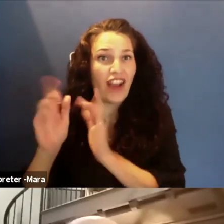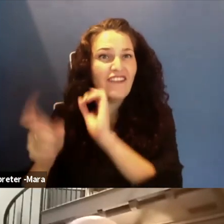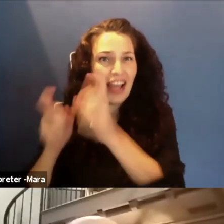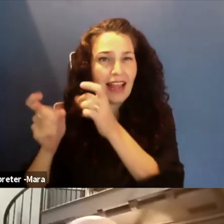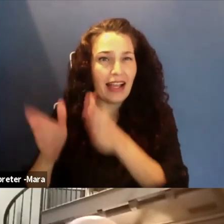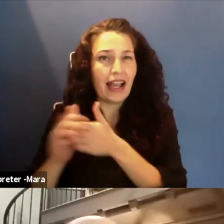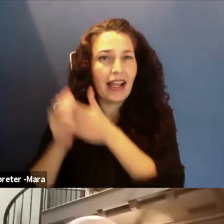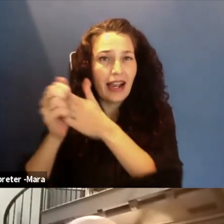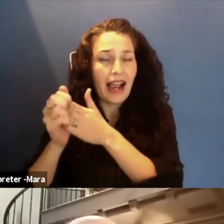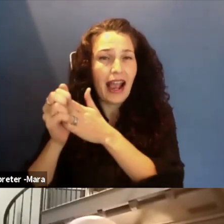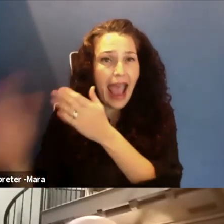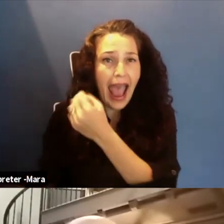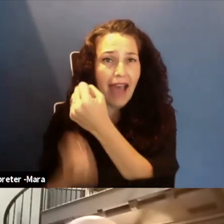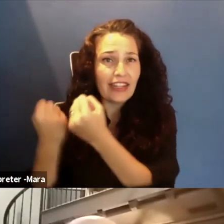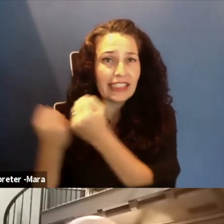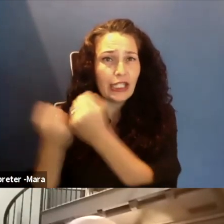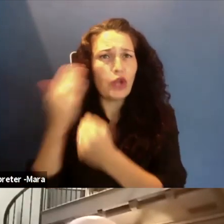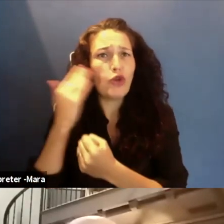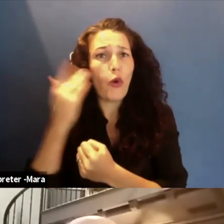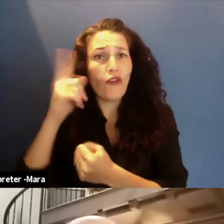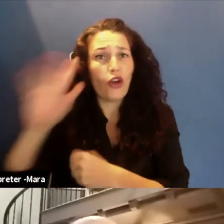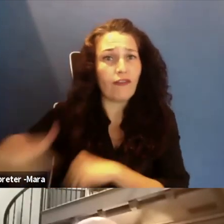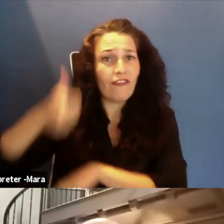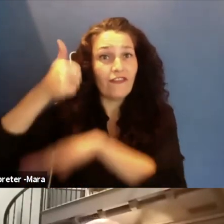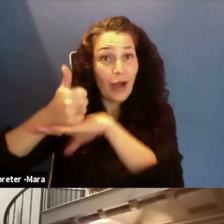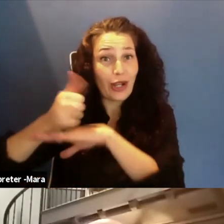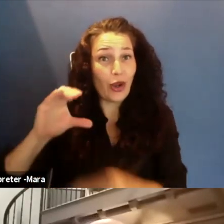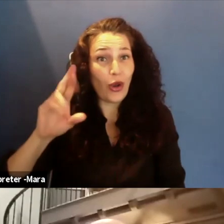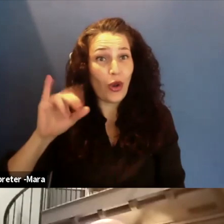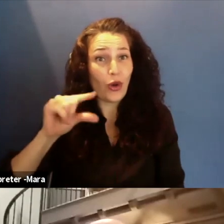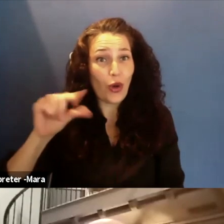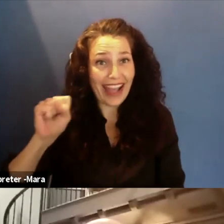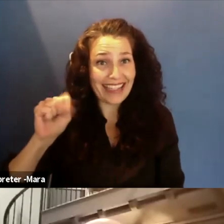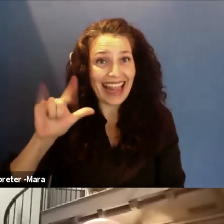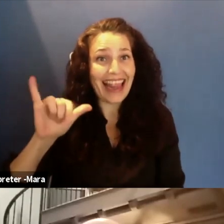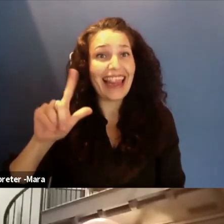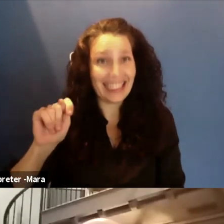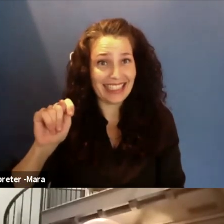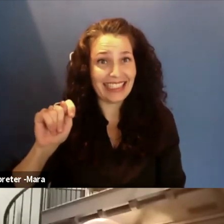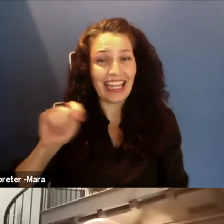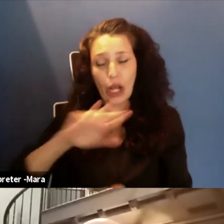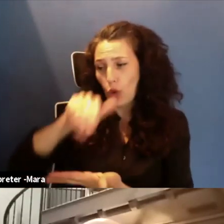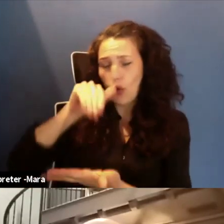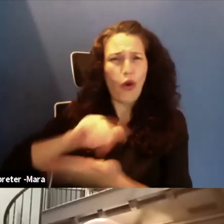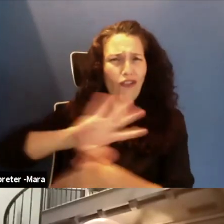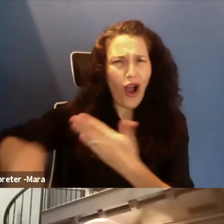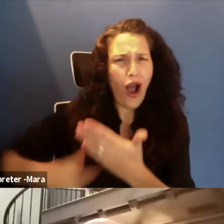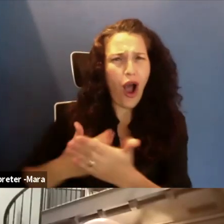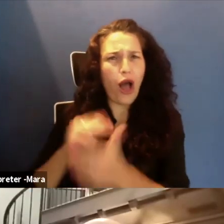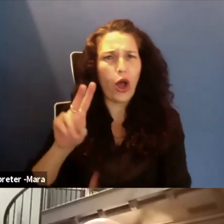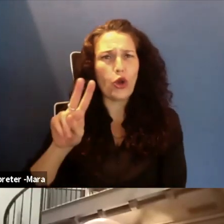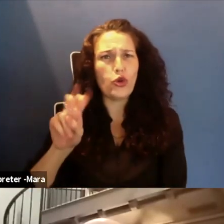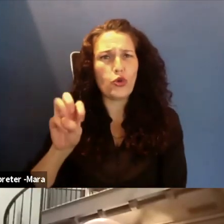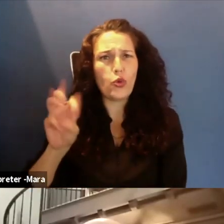and most commonly known for founding Craigslist. At its core, all of Newmark's philanthropic